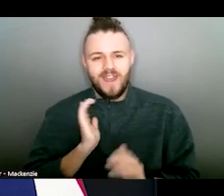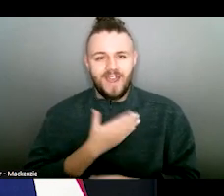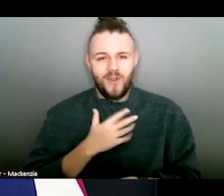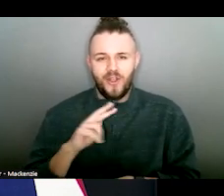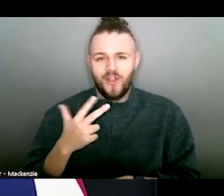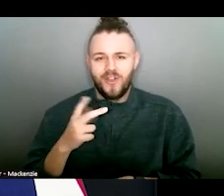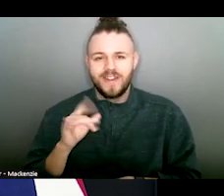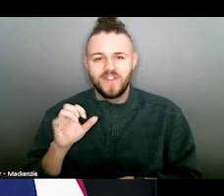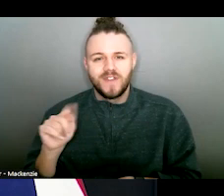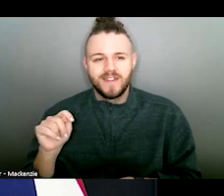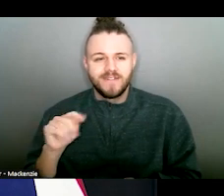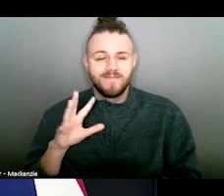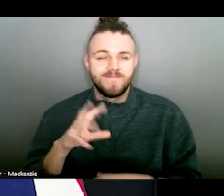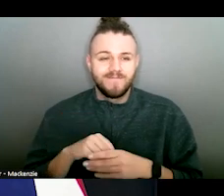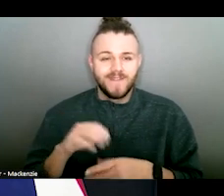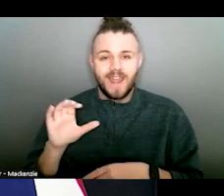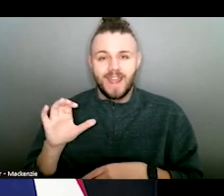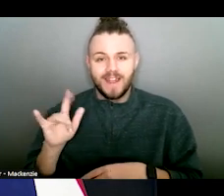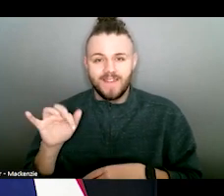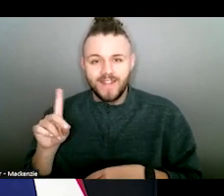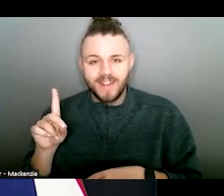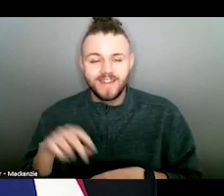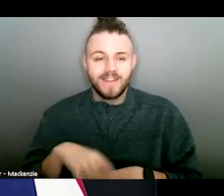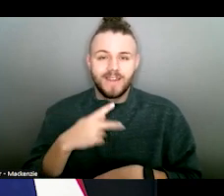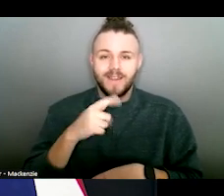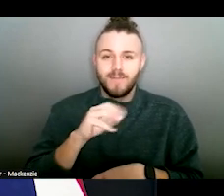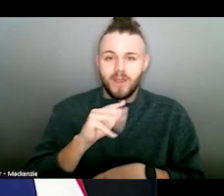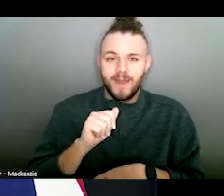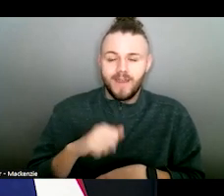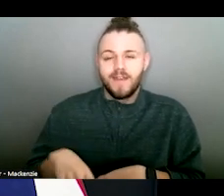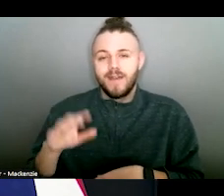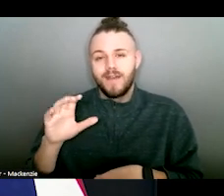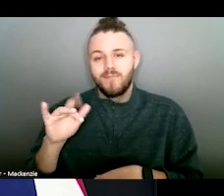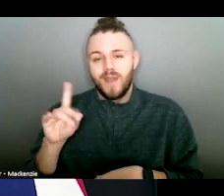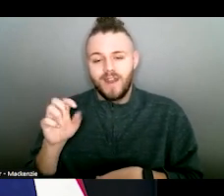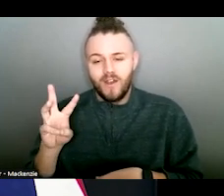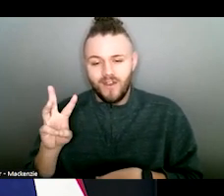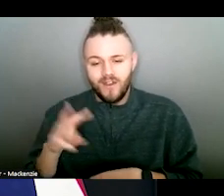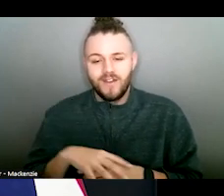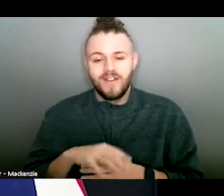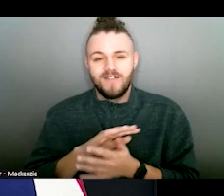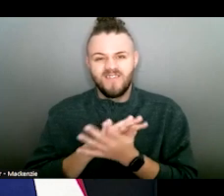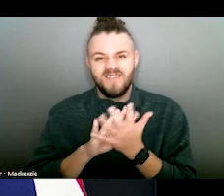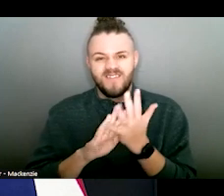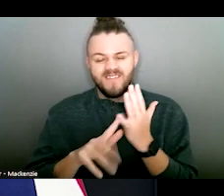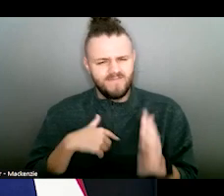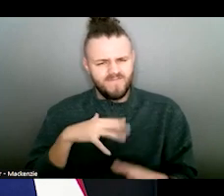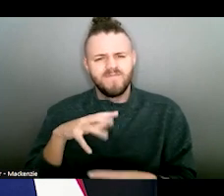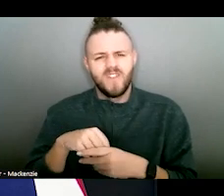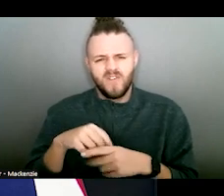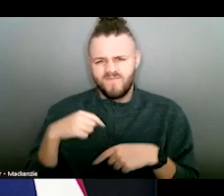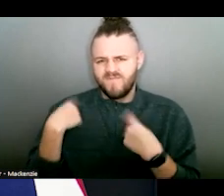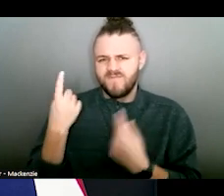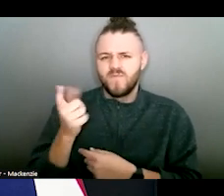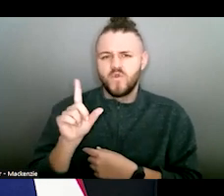includes the majority of Cleveland, Lakewood, Parma, Parma Heights, and Brattnall. I was first elected to the Ohio Senate in